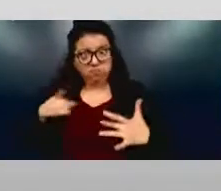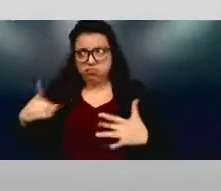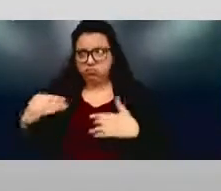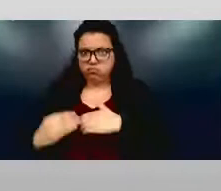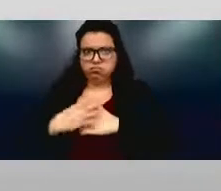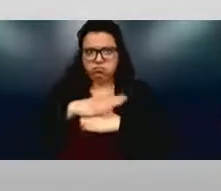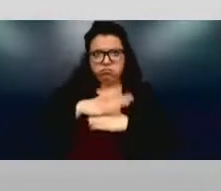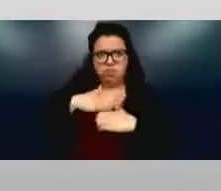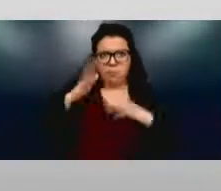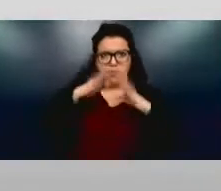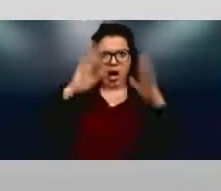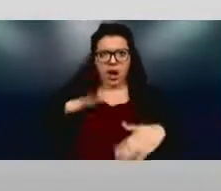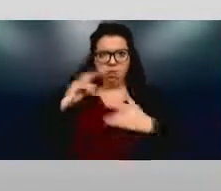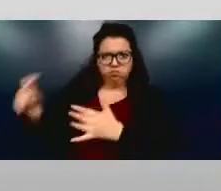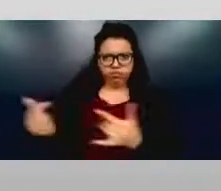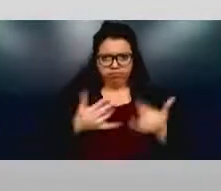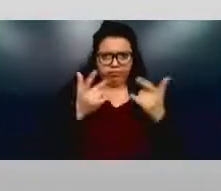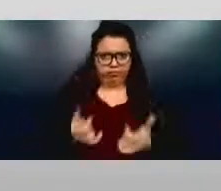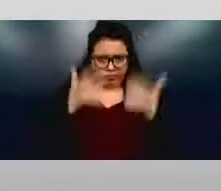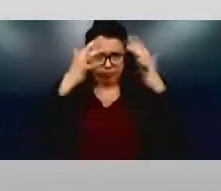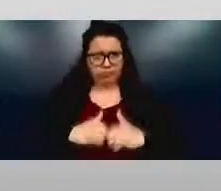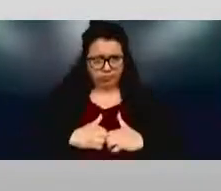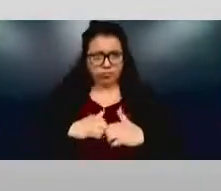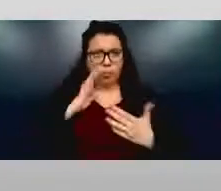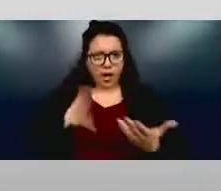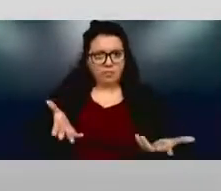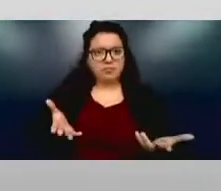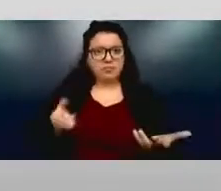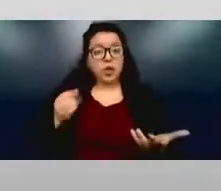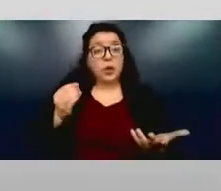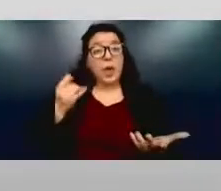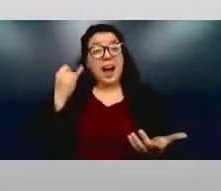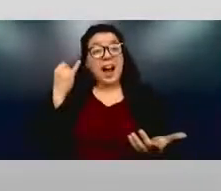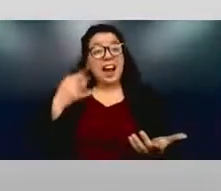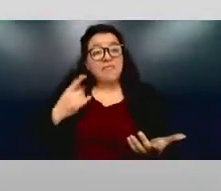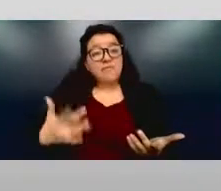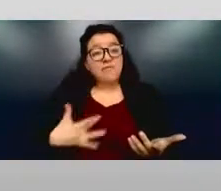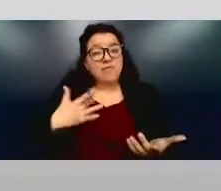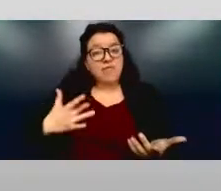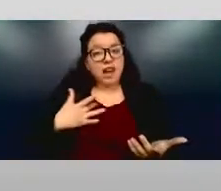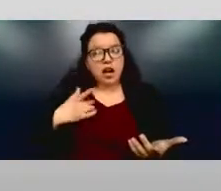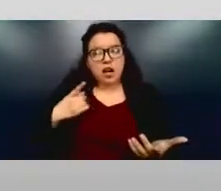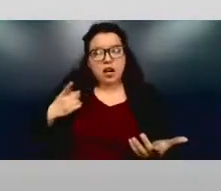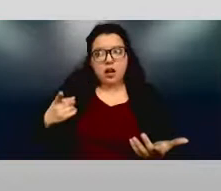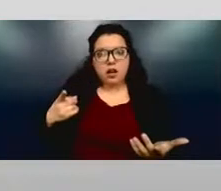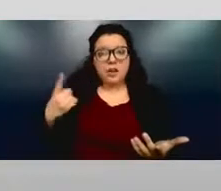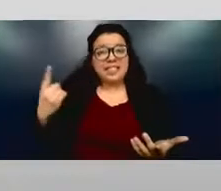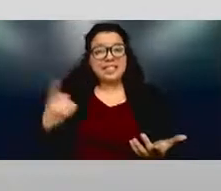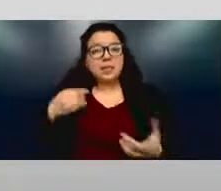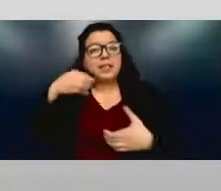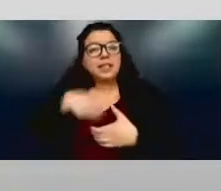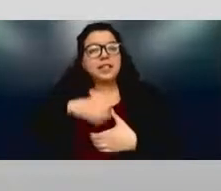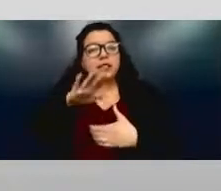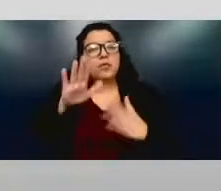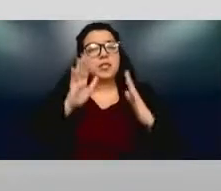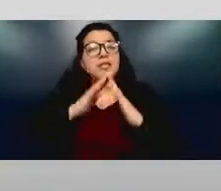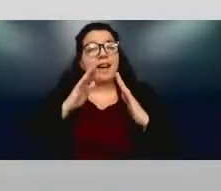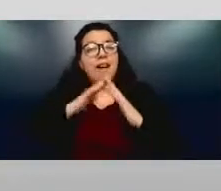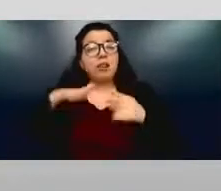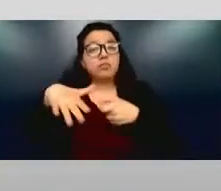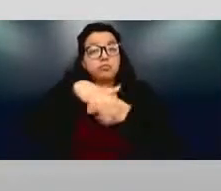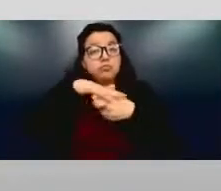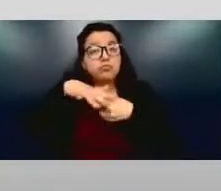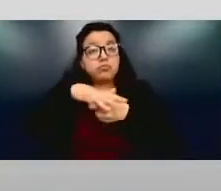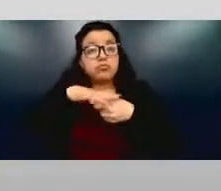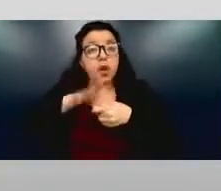cause your house to catch on fire. And so if you feel as though there's something in your neighborhood that may impact you, that is